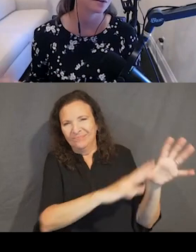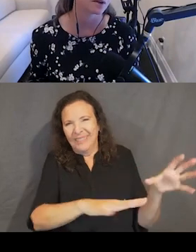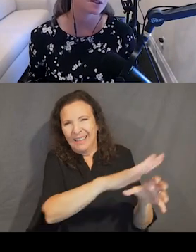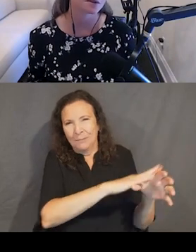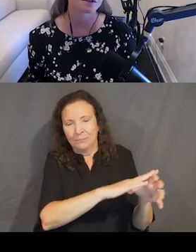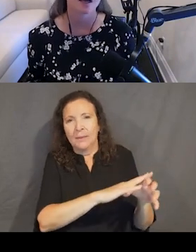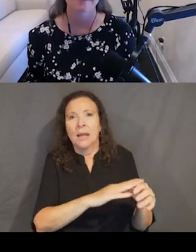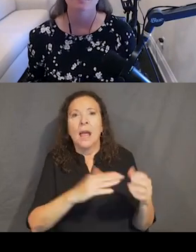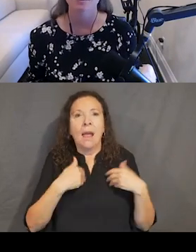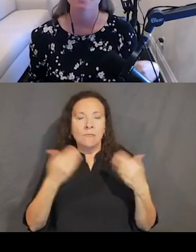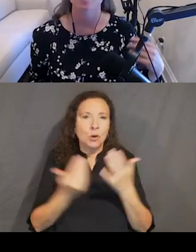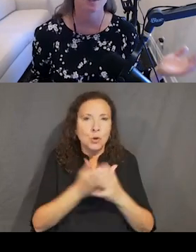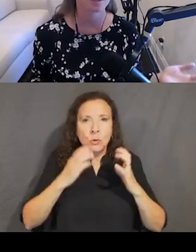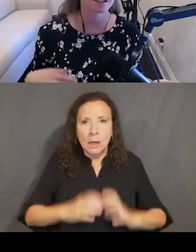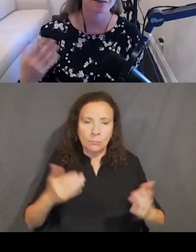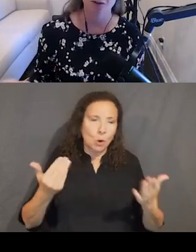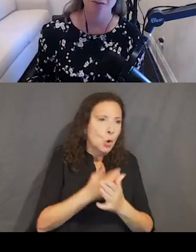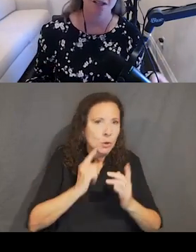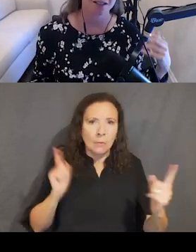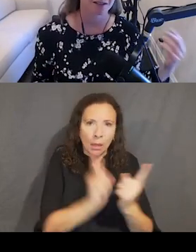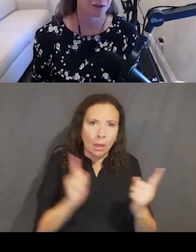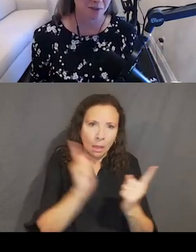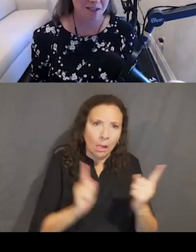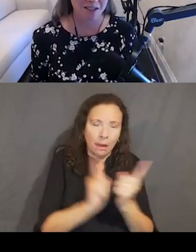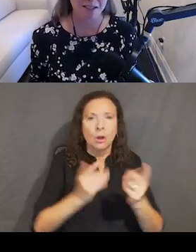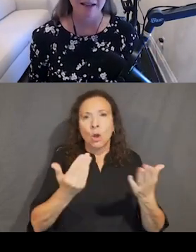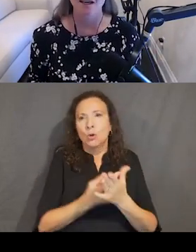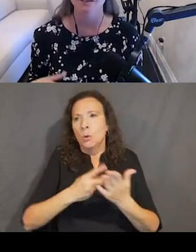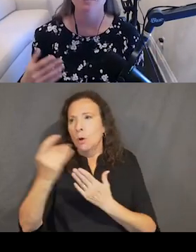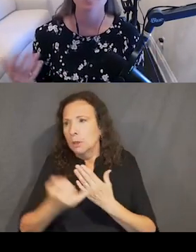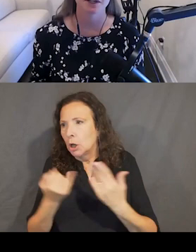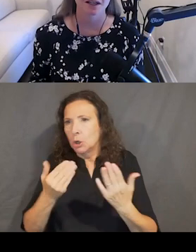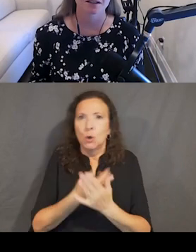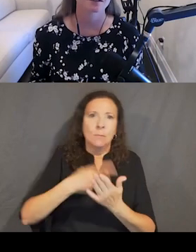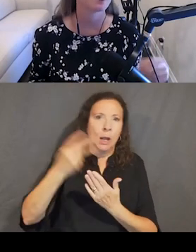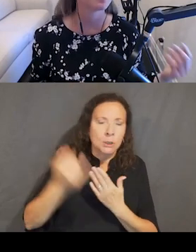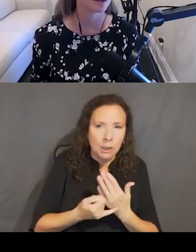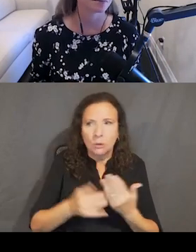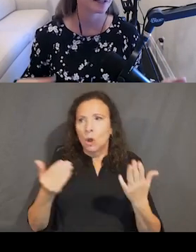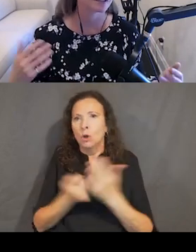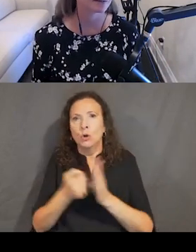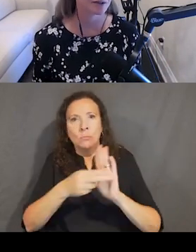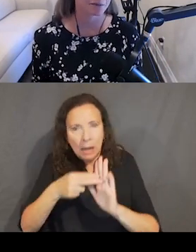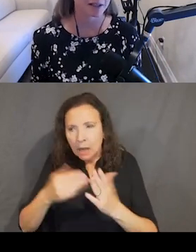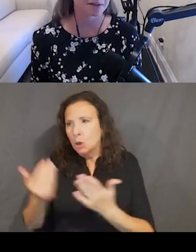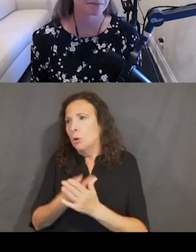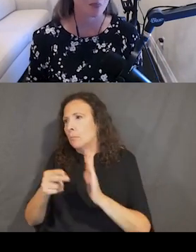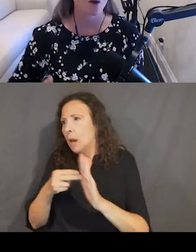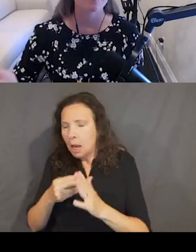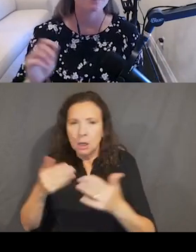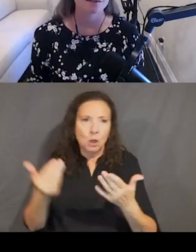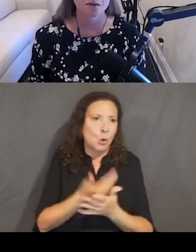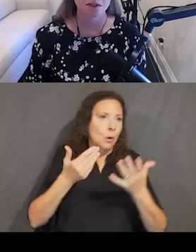customer after new customer. That means new project after new project after new project. That means new brand after new brand after new brand.